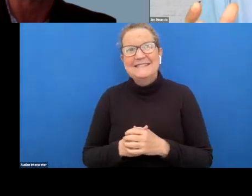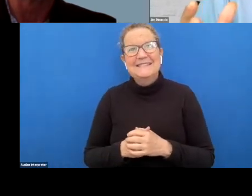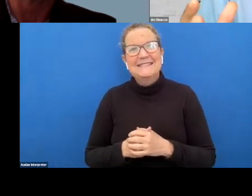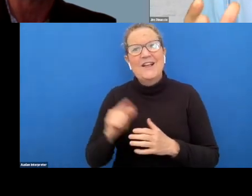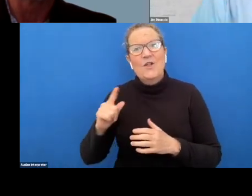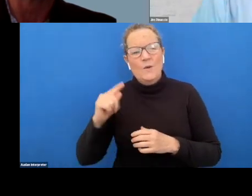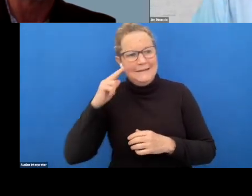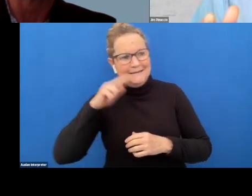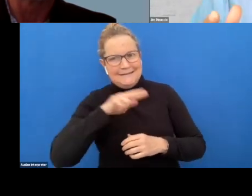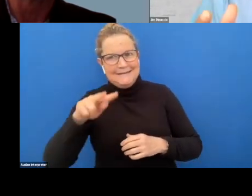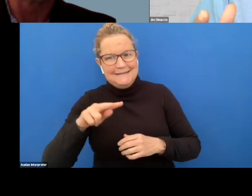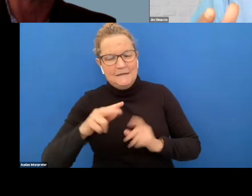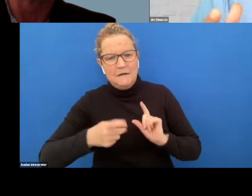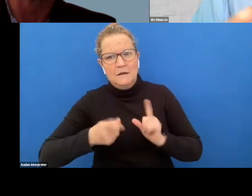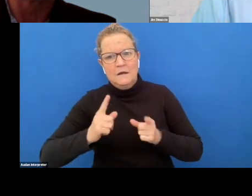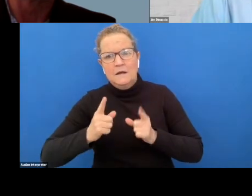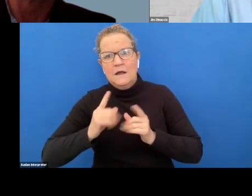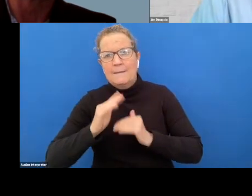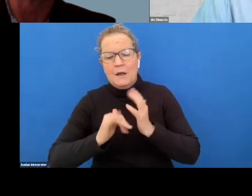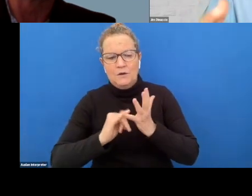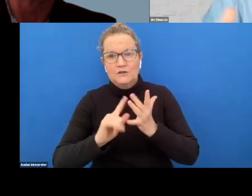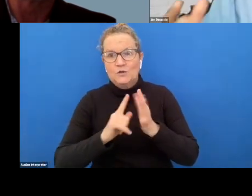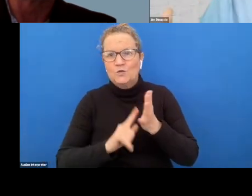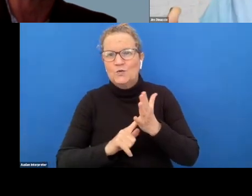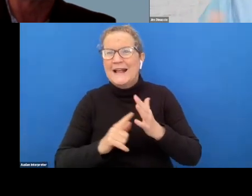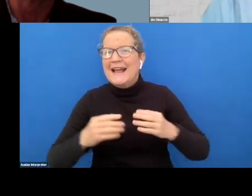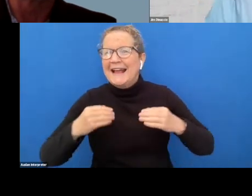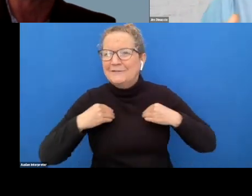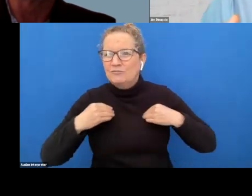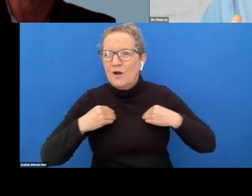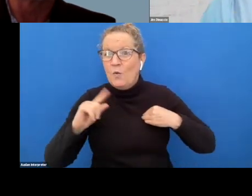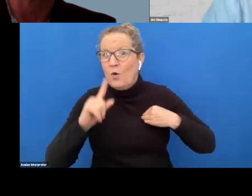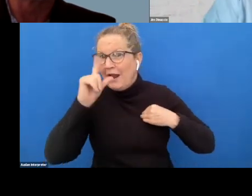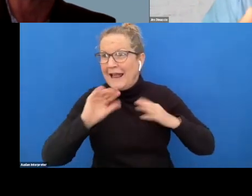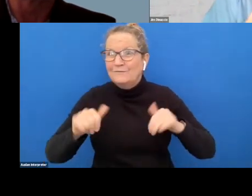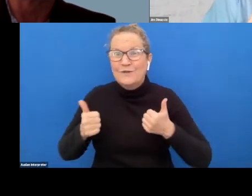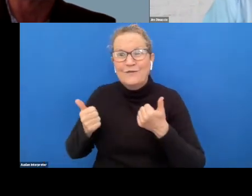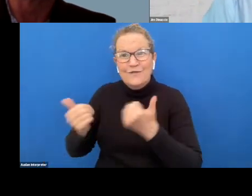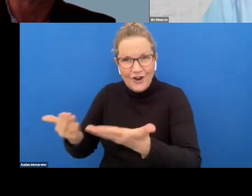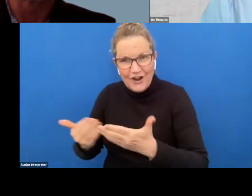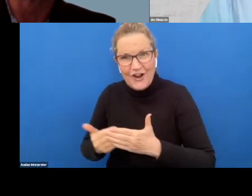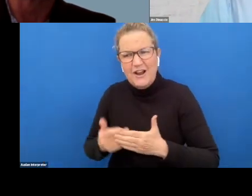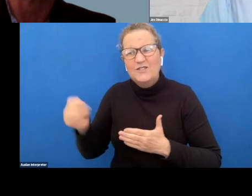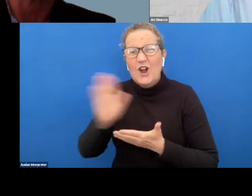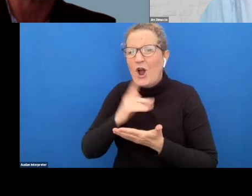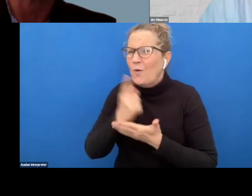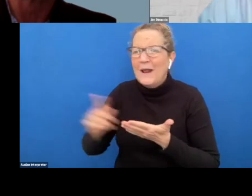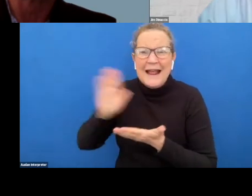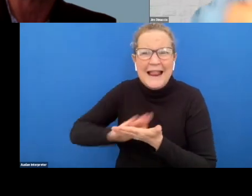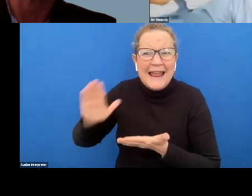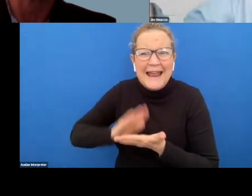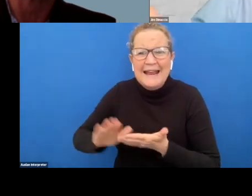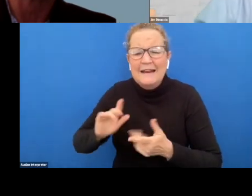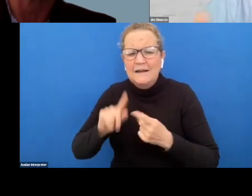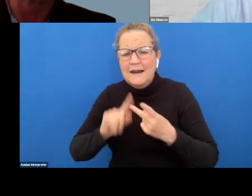better understanding of how social enterprises are capable of providing and not just cleaning you know there's gardening